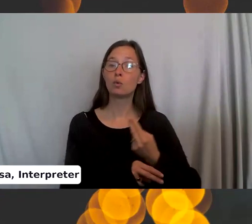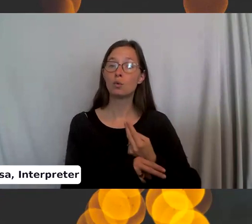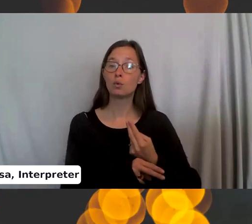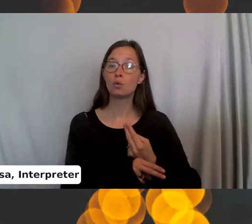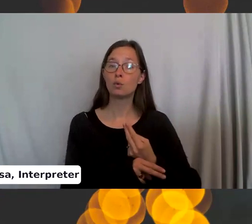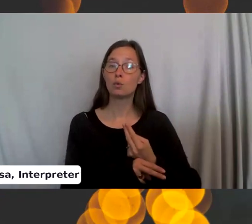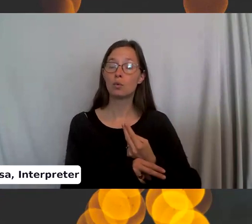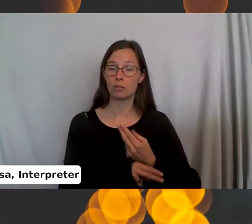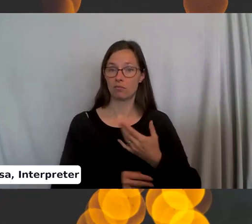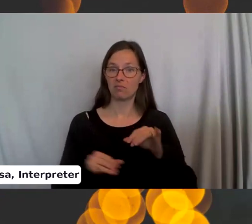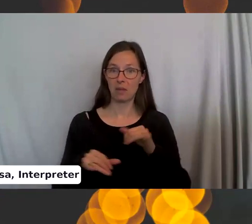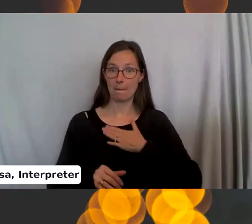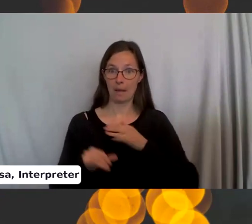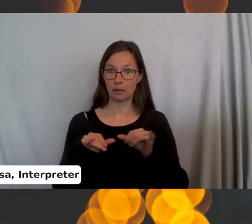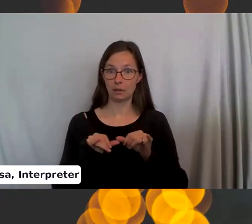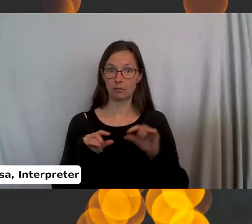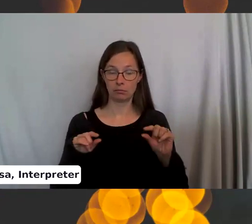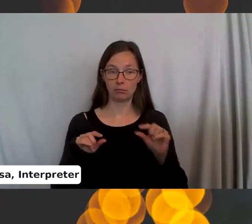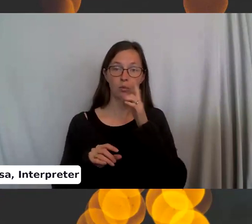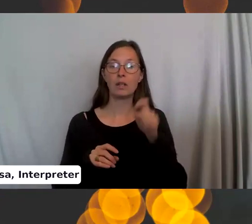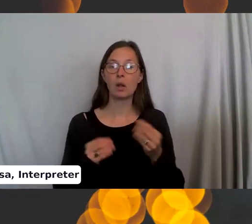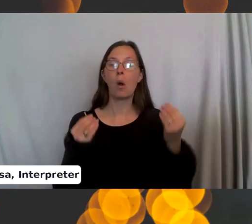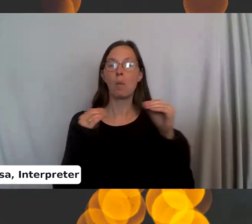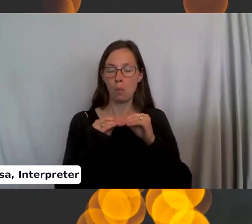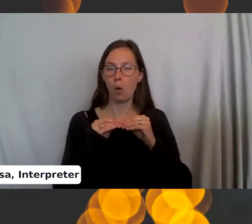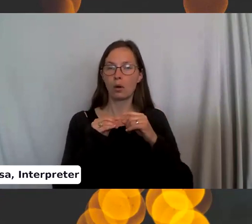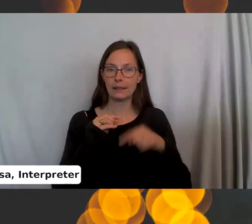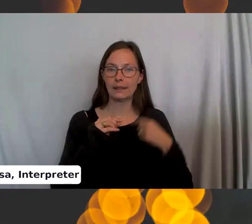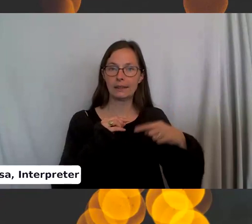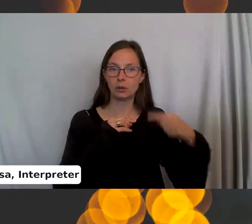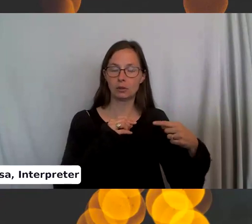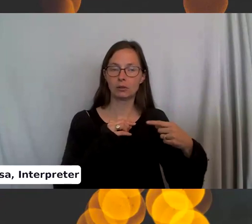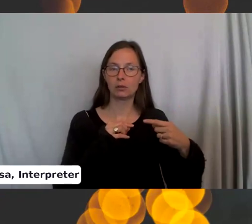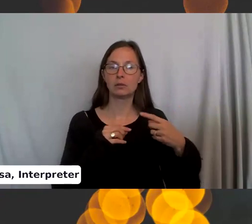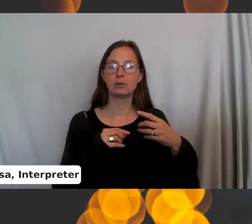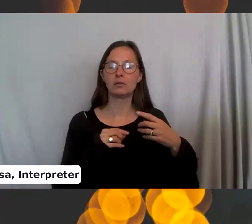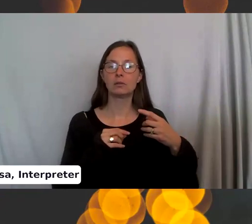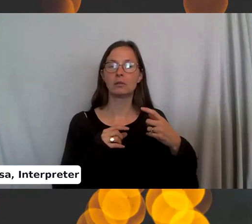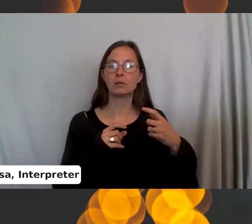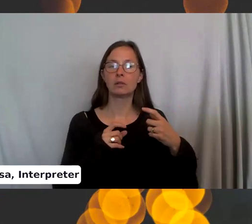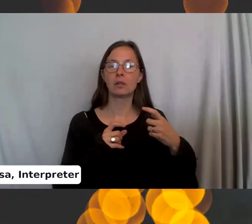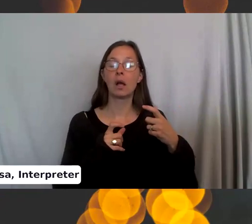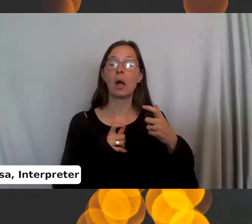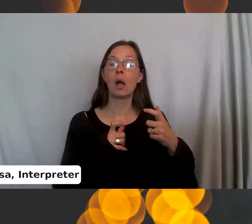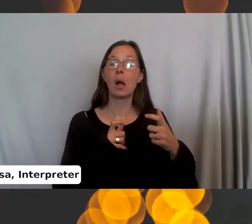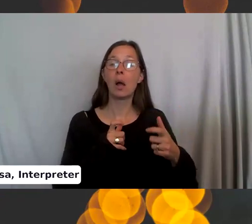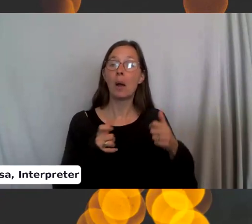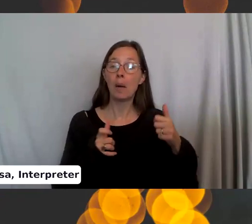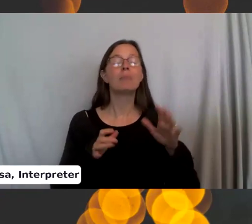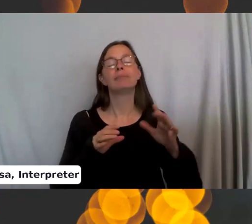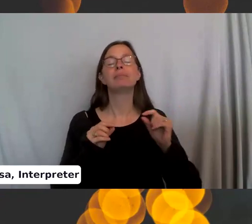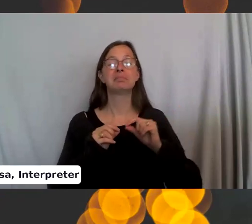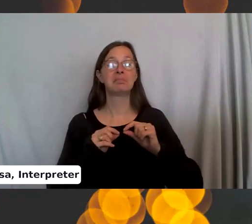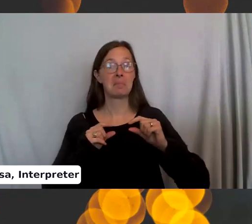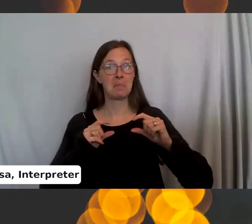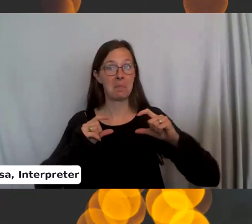this size, you're going to need, uh, more stitches. Then the bigger your needle gets, the fewer stitches you're going to need. Does that